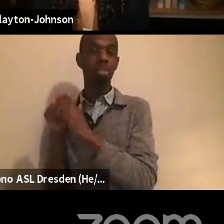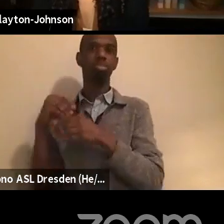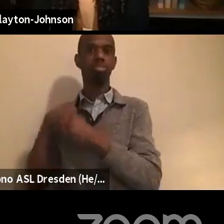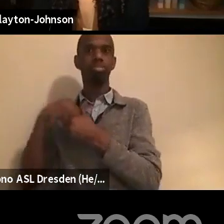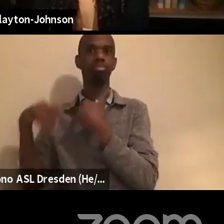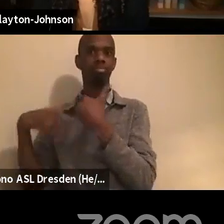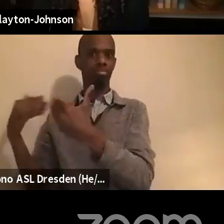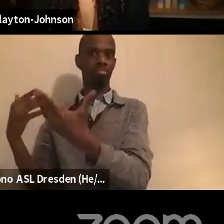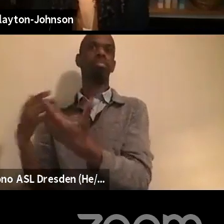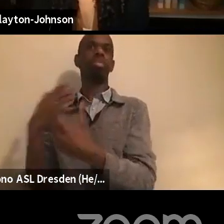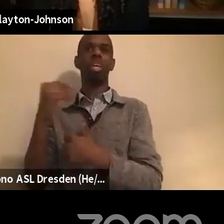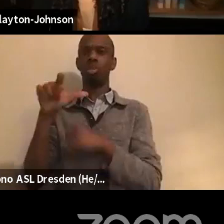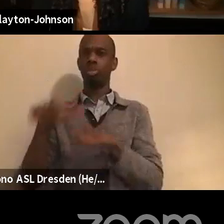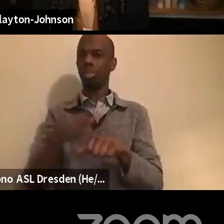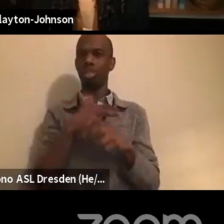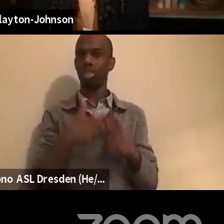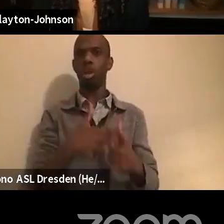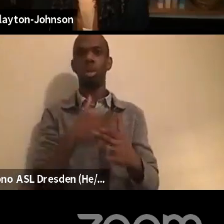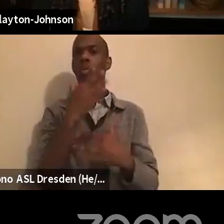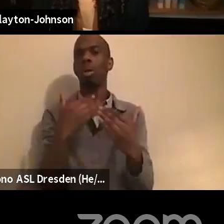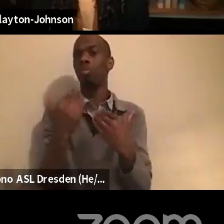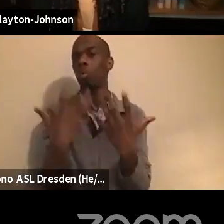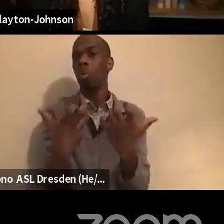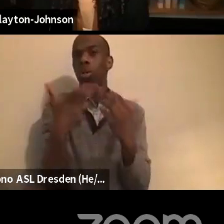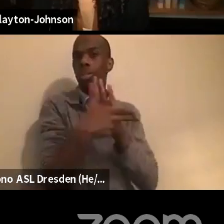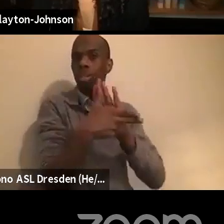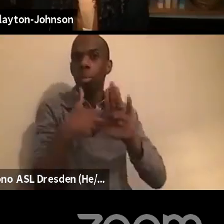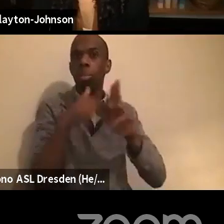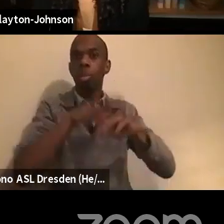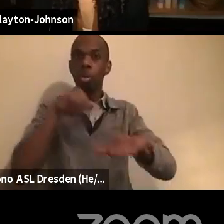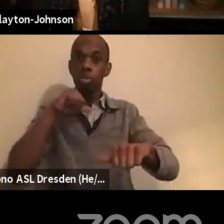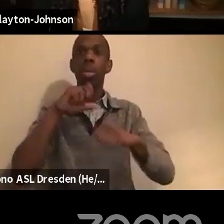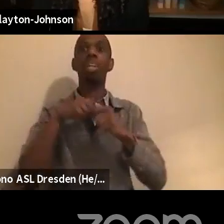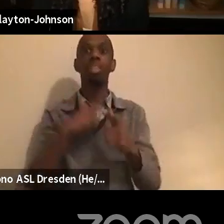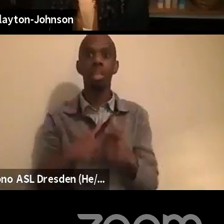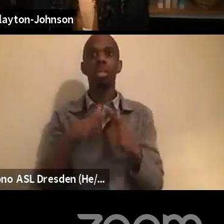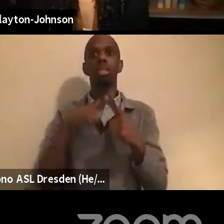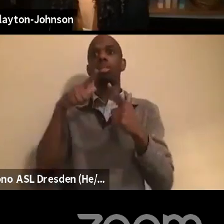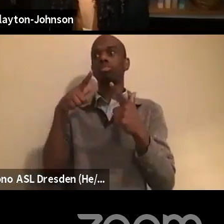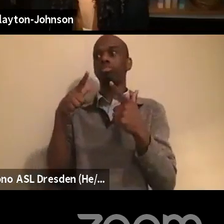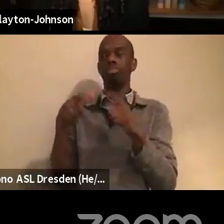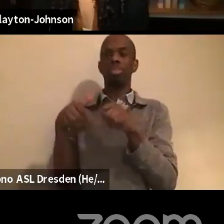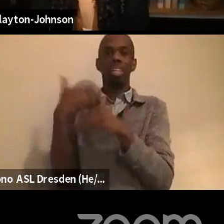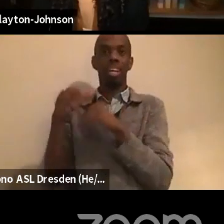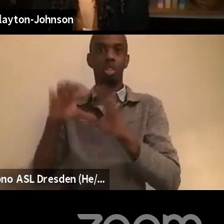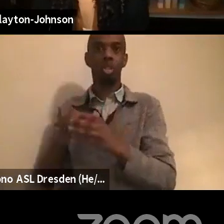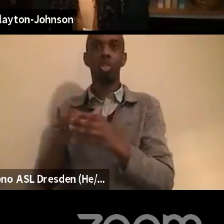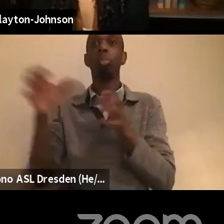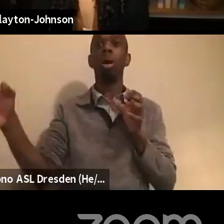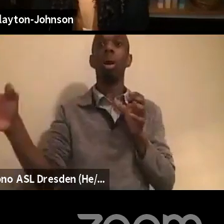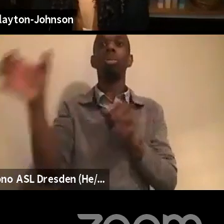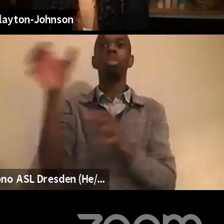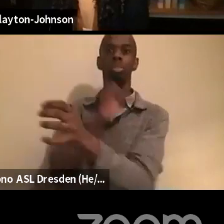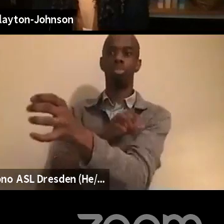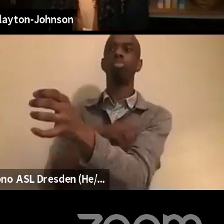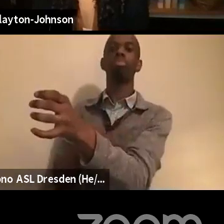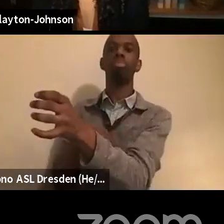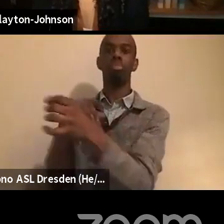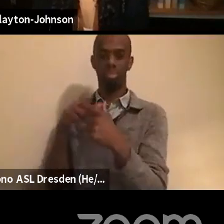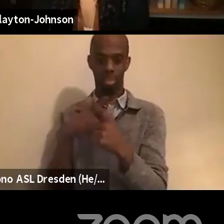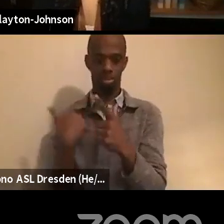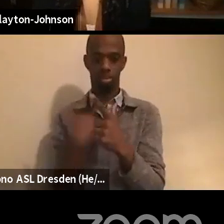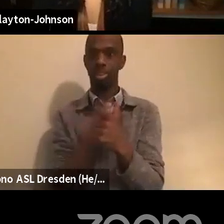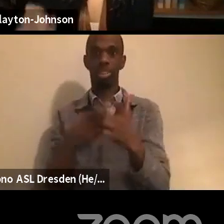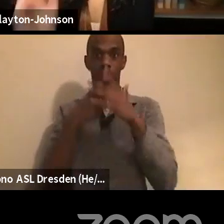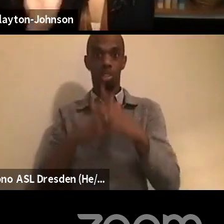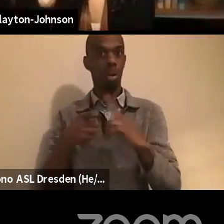the, the movement is at that time. then the next set comes in and they start from scratch. So we have to do the work of policy that that's the work of sustainability.